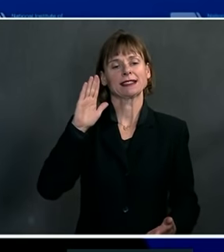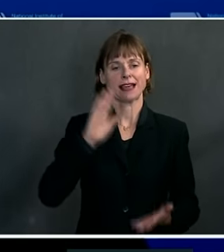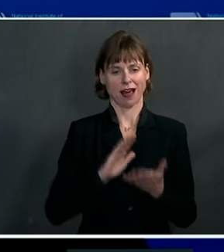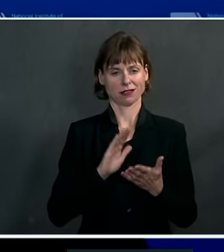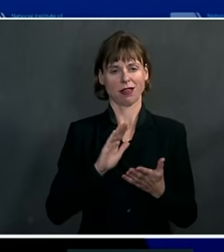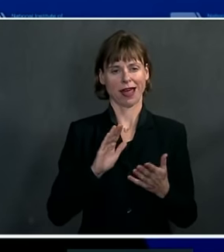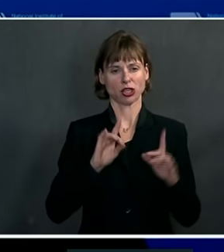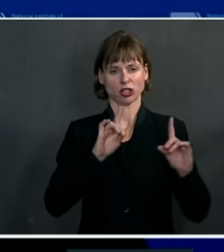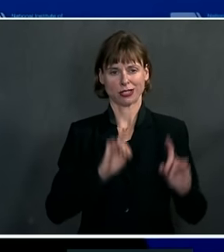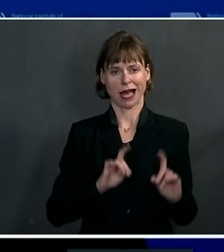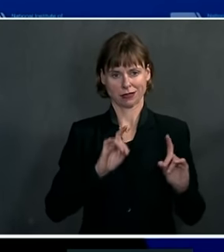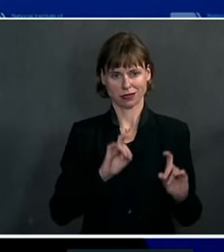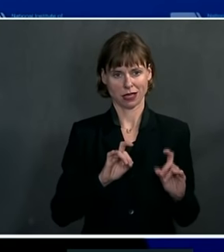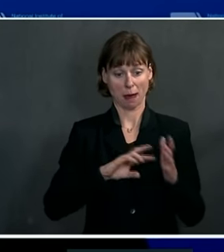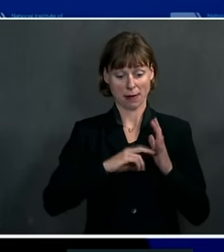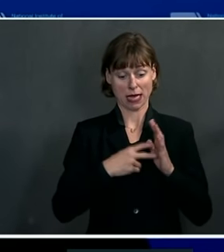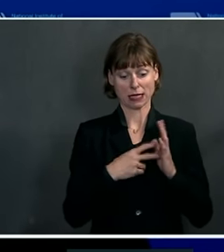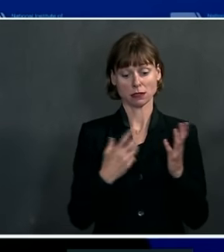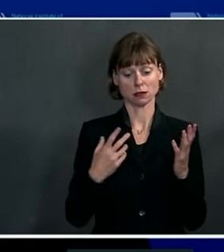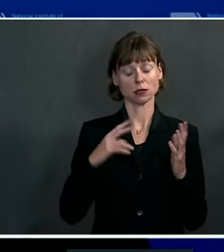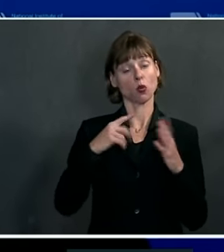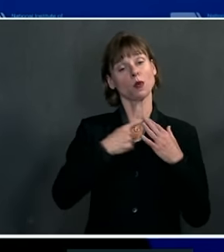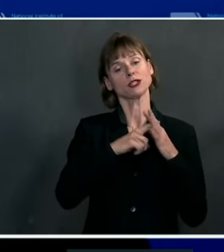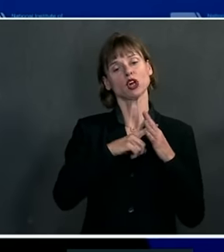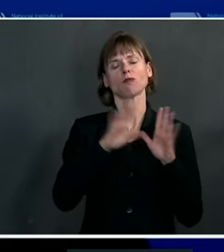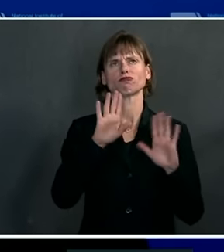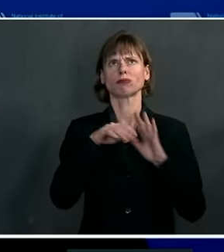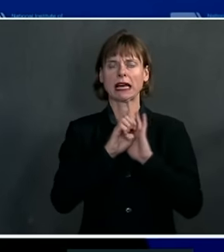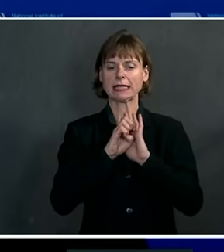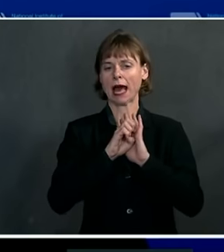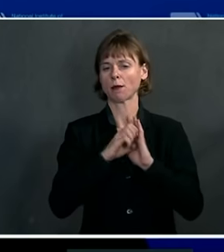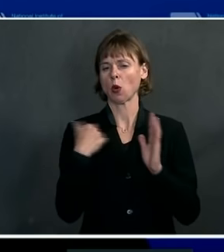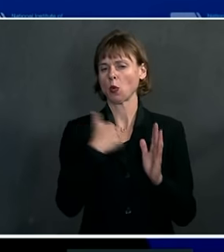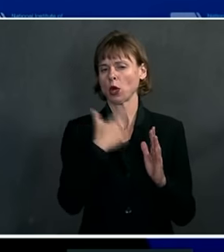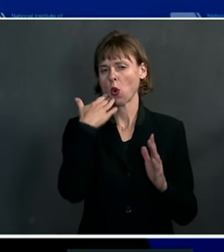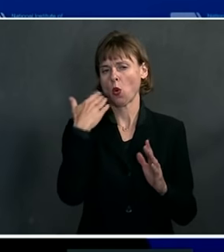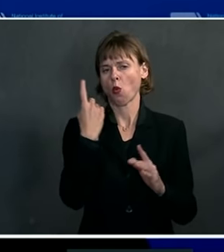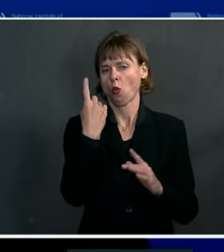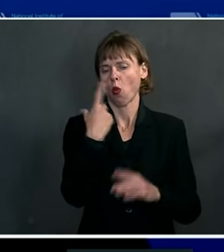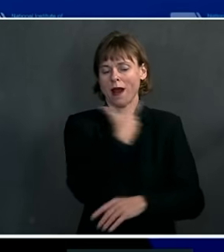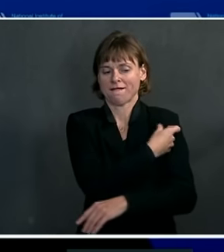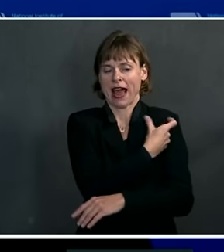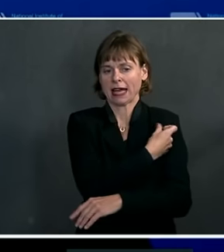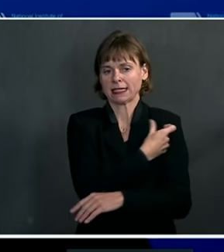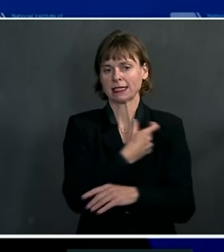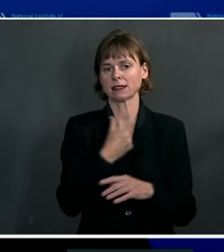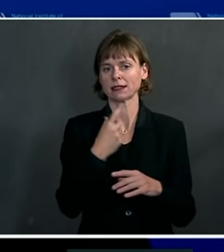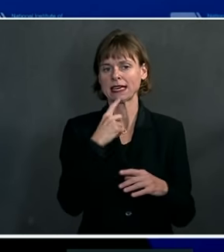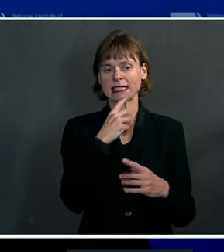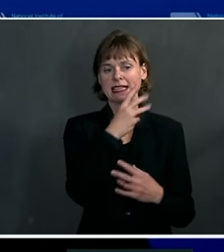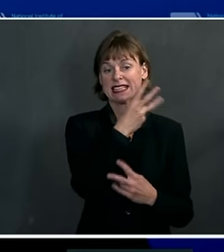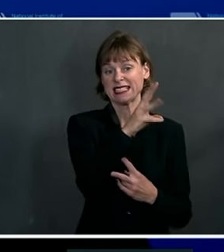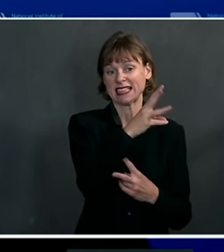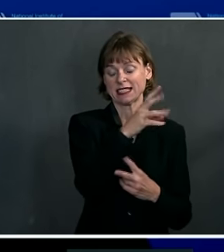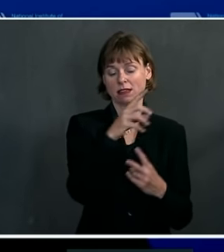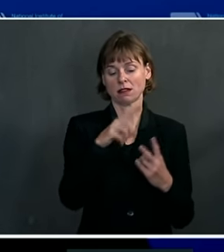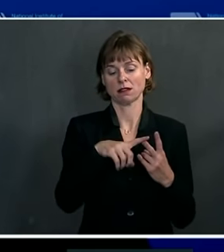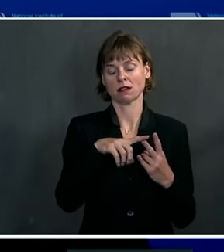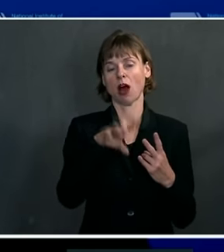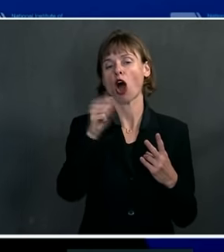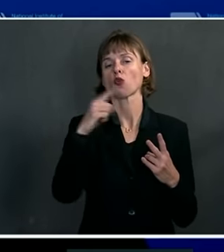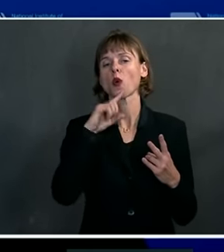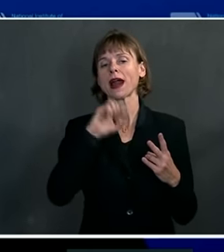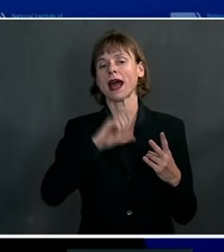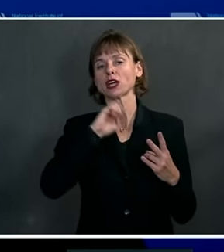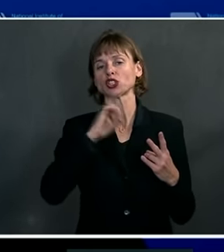What that means that you start off, for example, we know with one of the vaccines, it's 16 and then one is 18 years